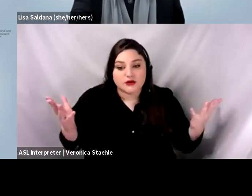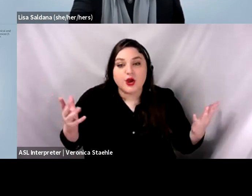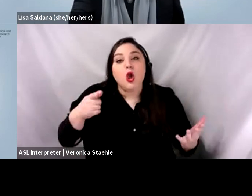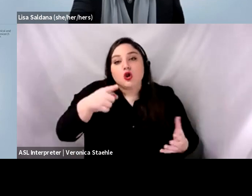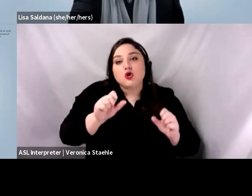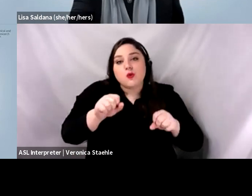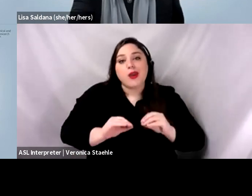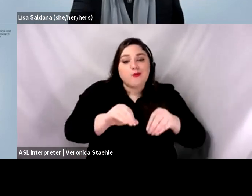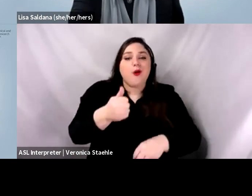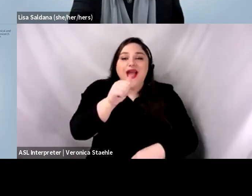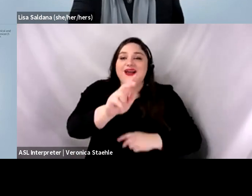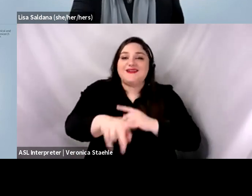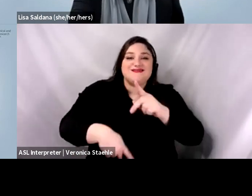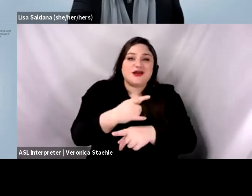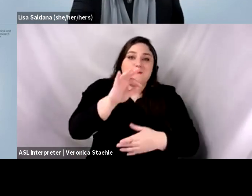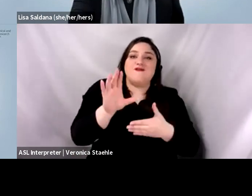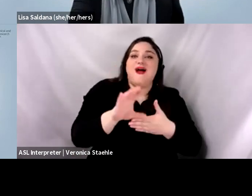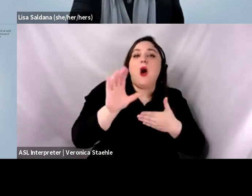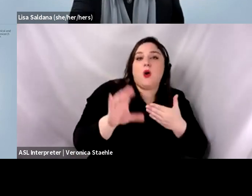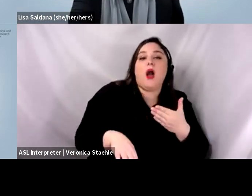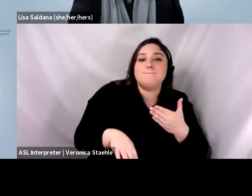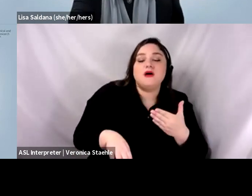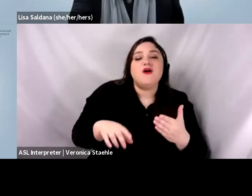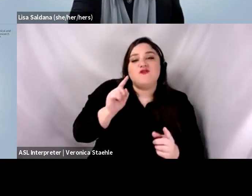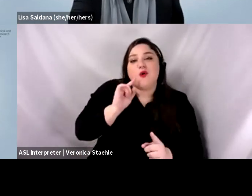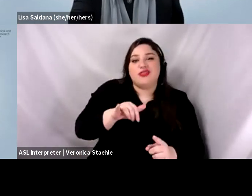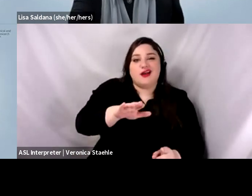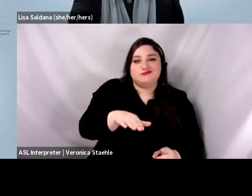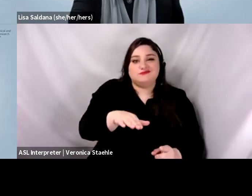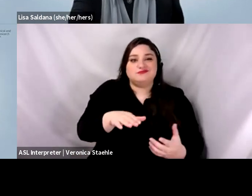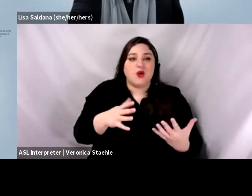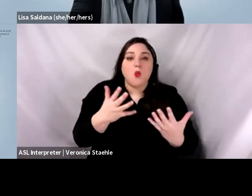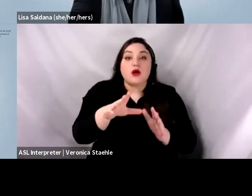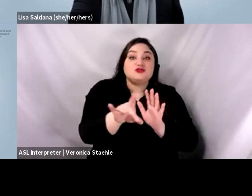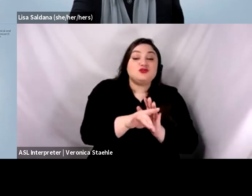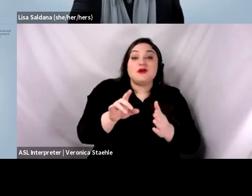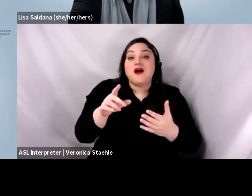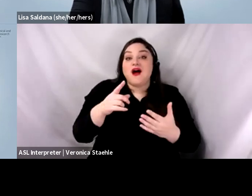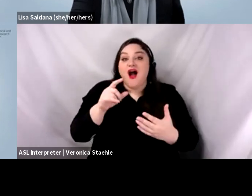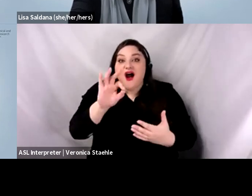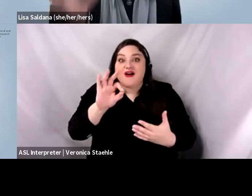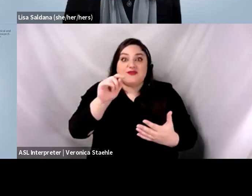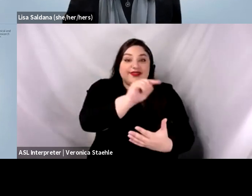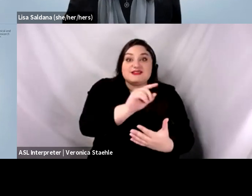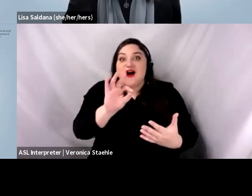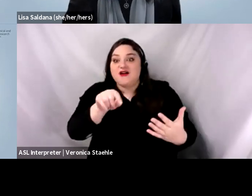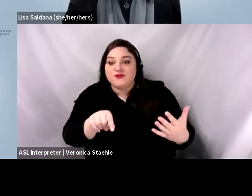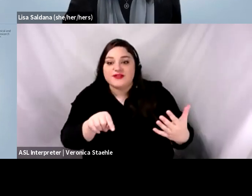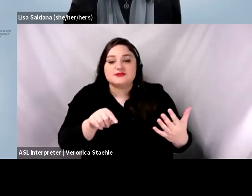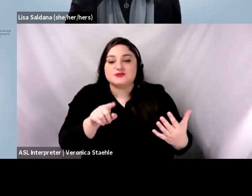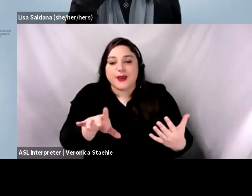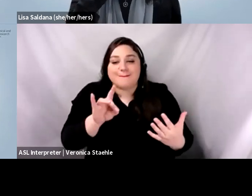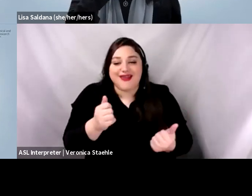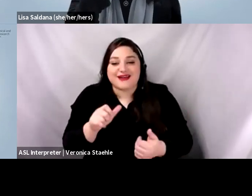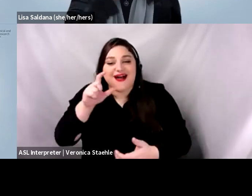into the denominator of your choosing, whatever's relevant. And I'll say that we have a